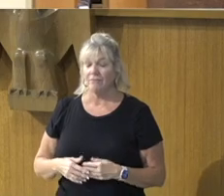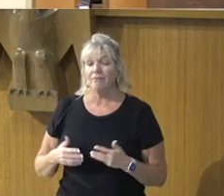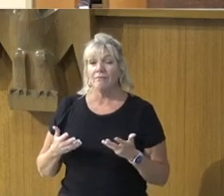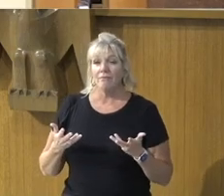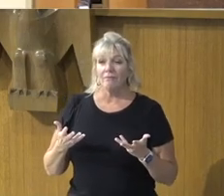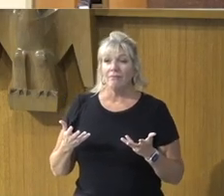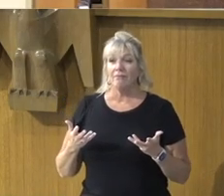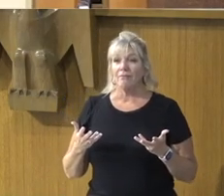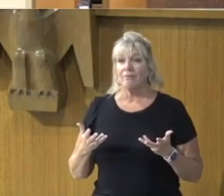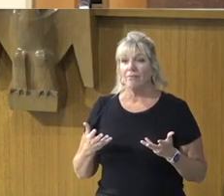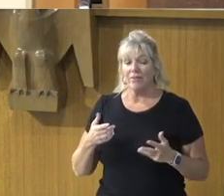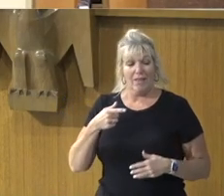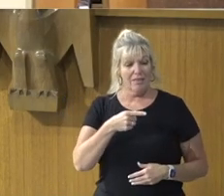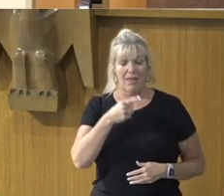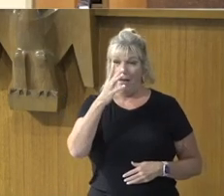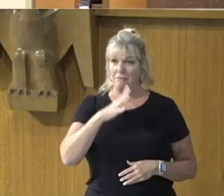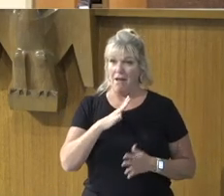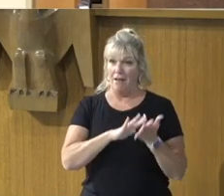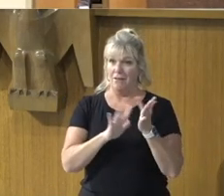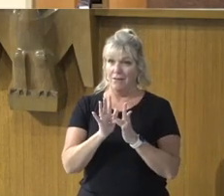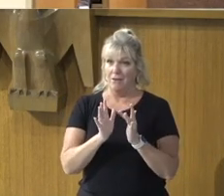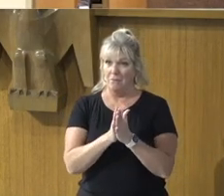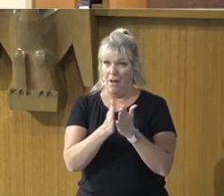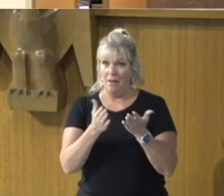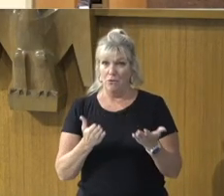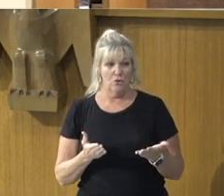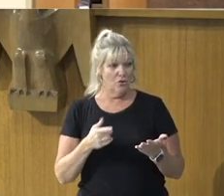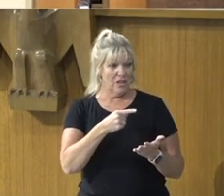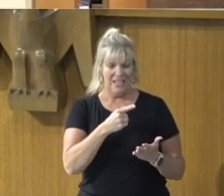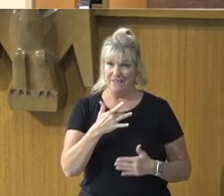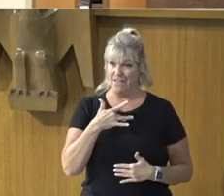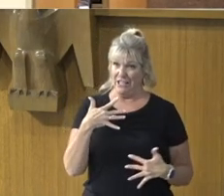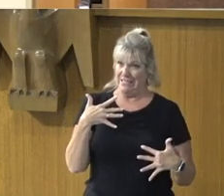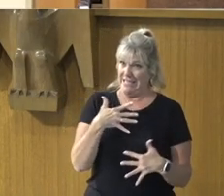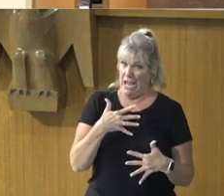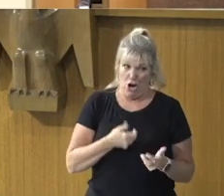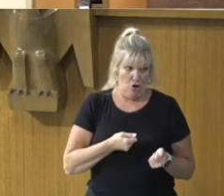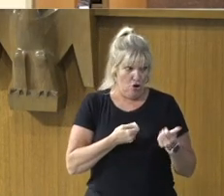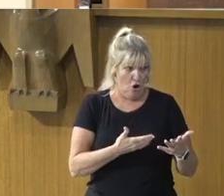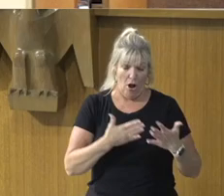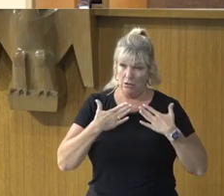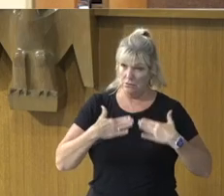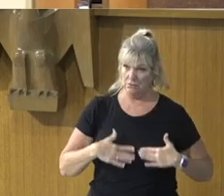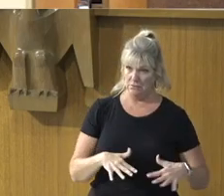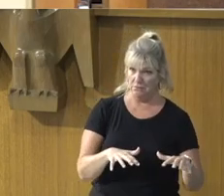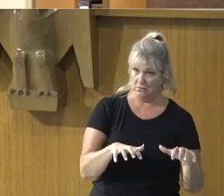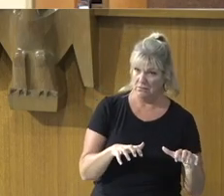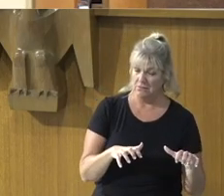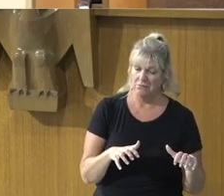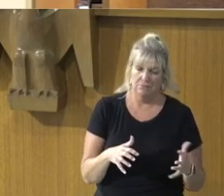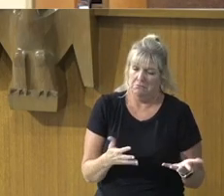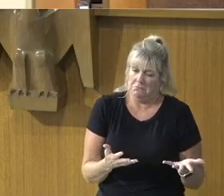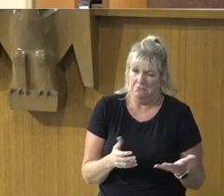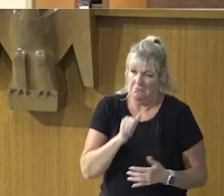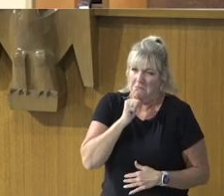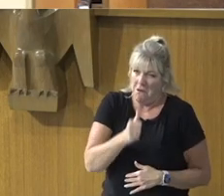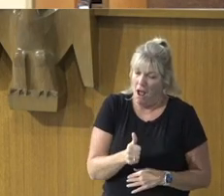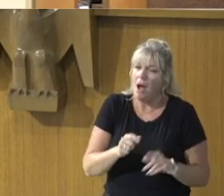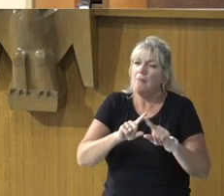Of a paralytic, For so long, But perhaps, Think of it this way, Just perhaps,